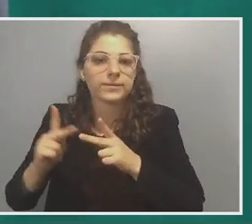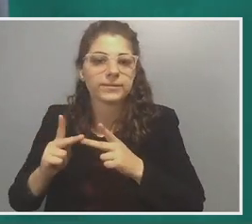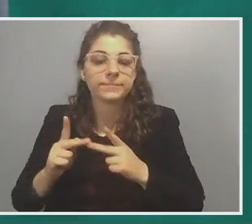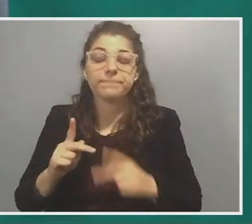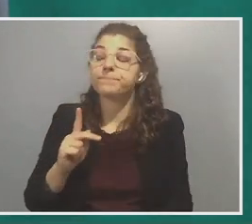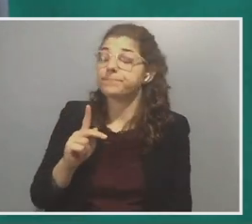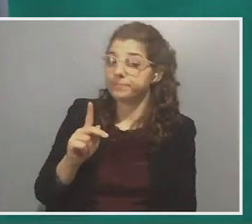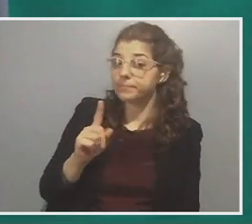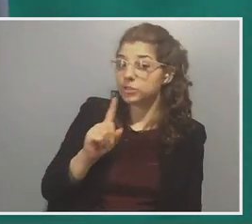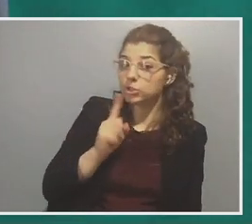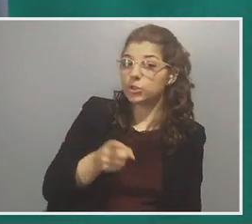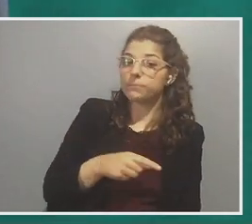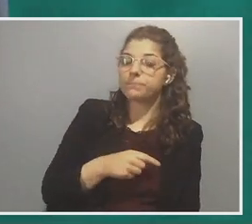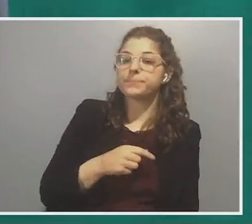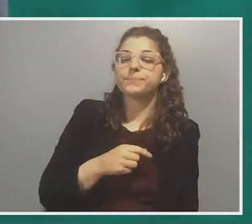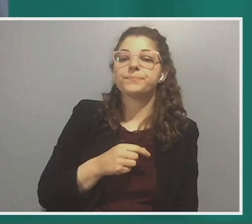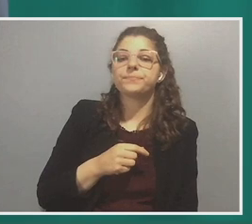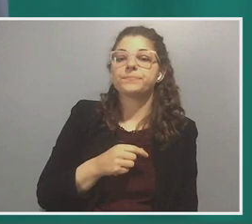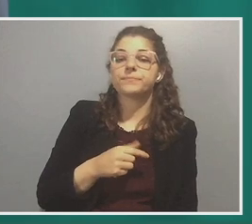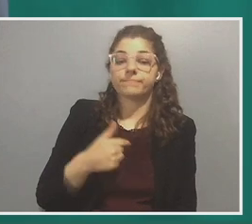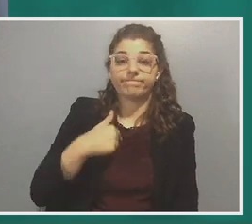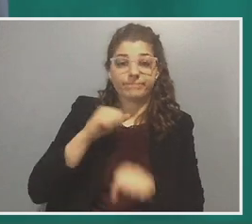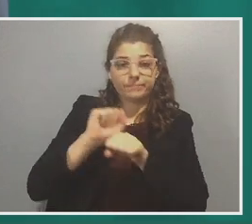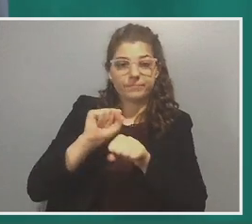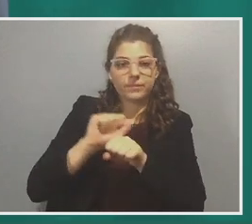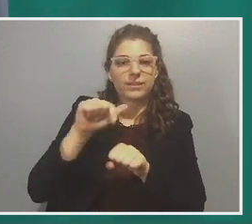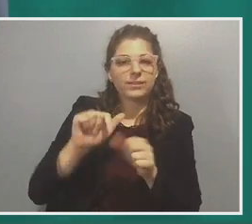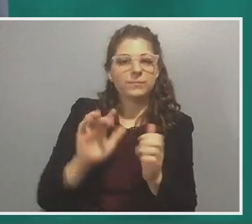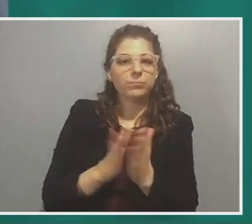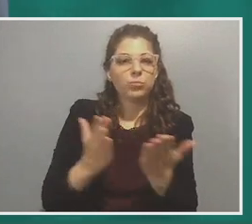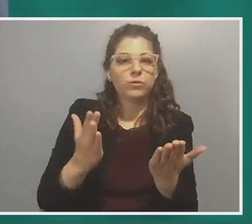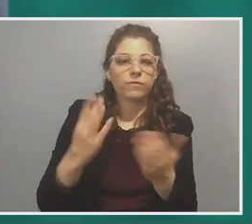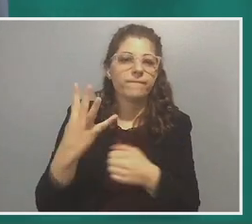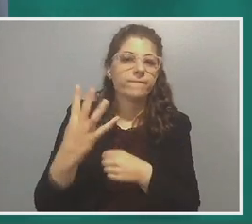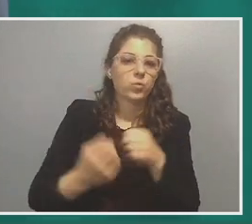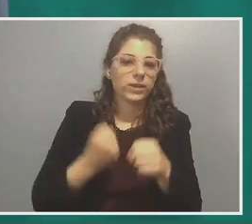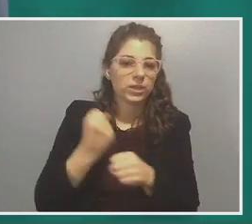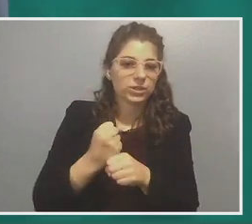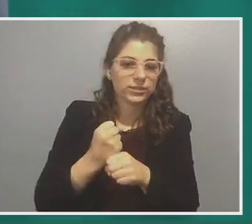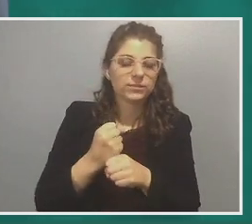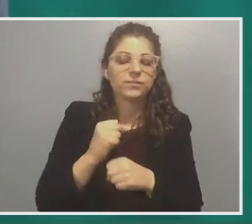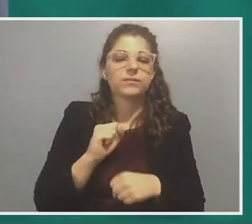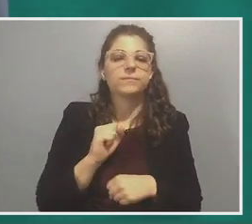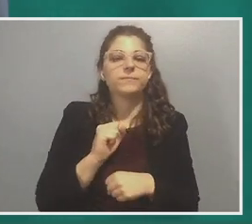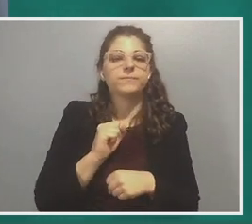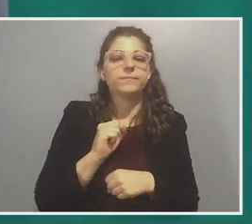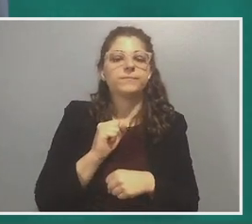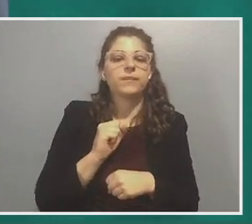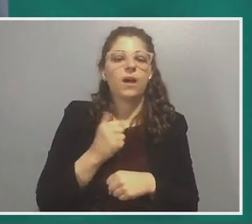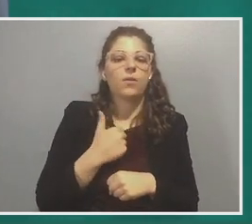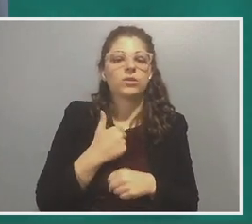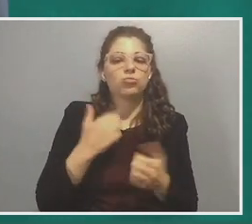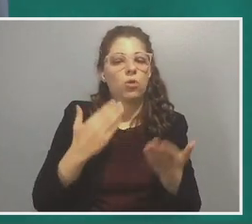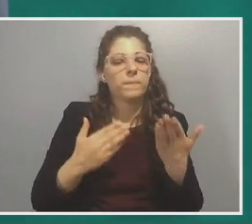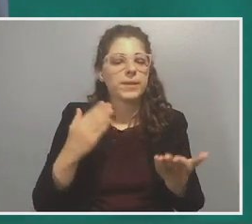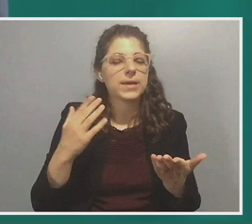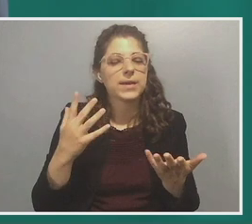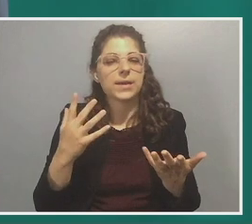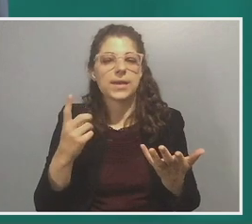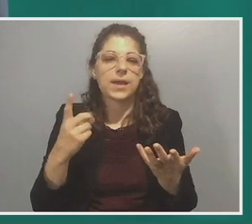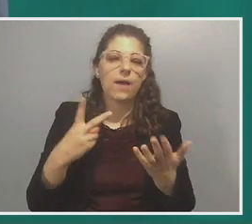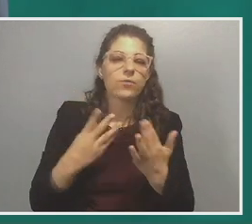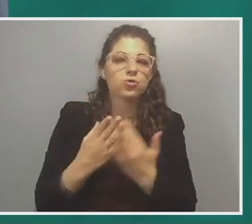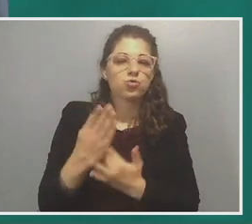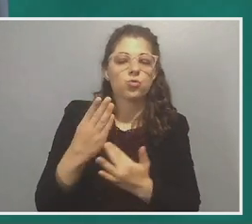part of what happened is I was working on this book, uh, for four years and I was probably about halfway through when I